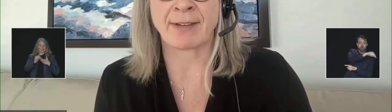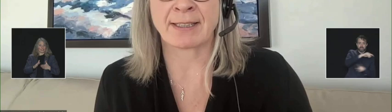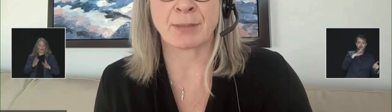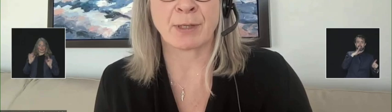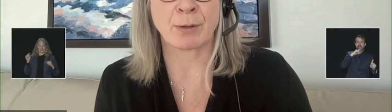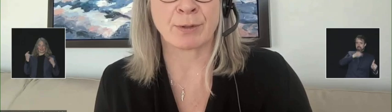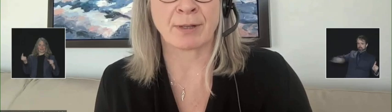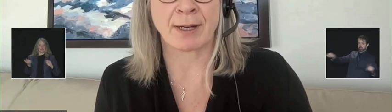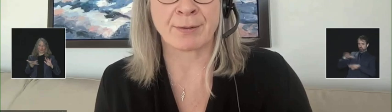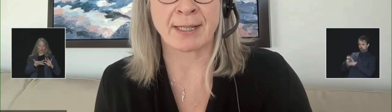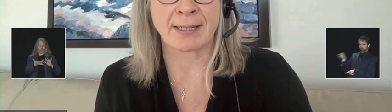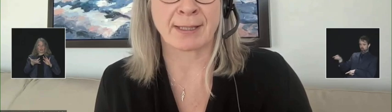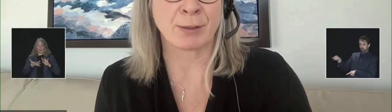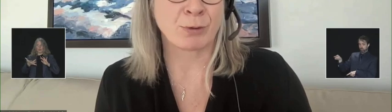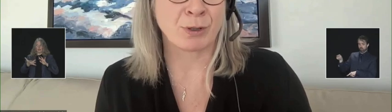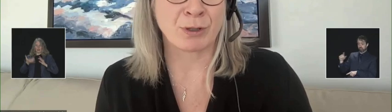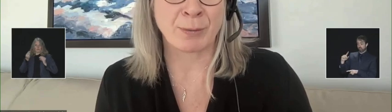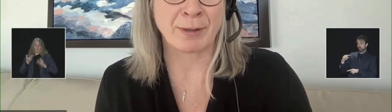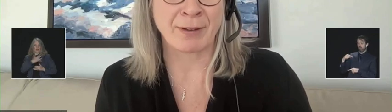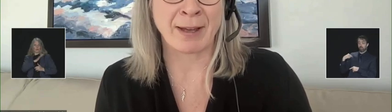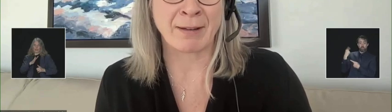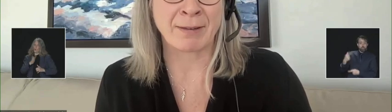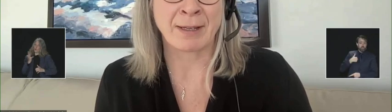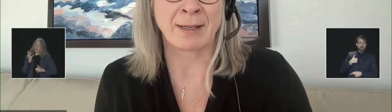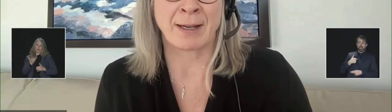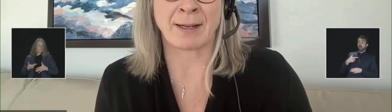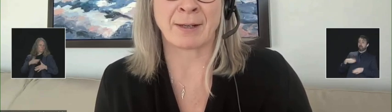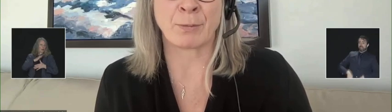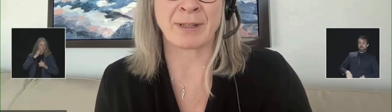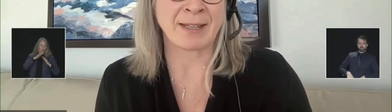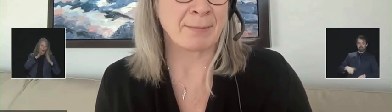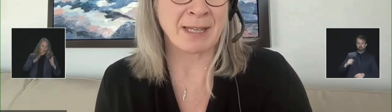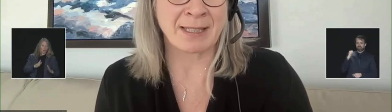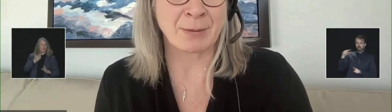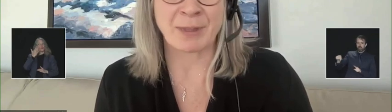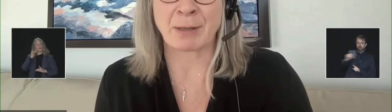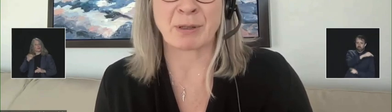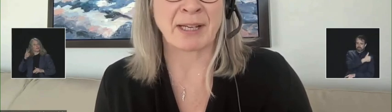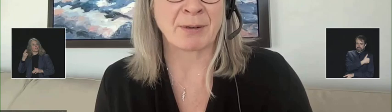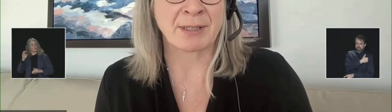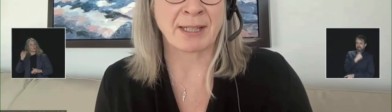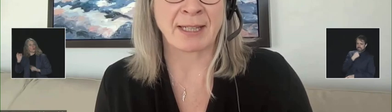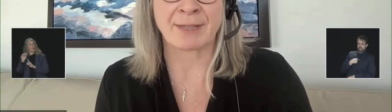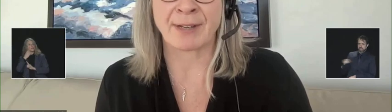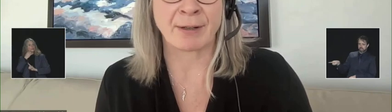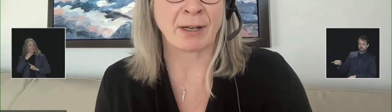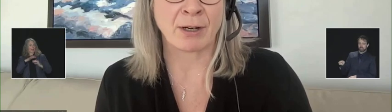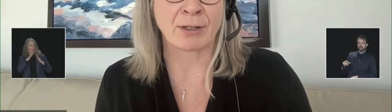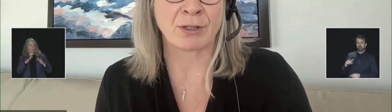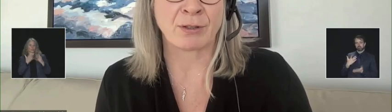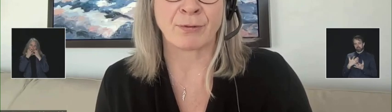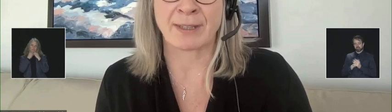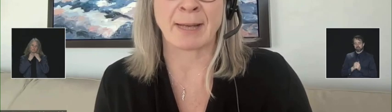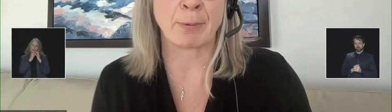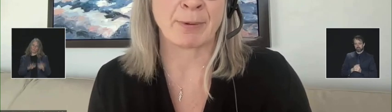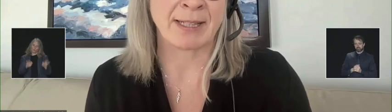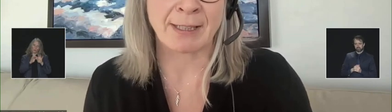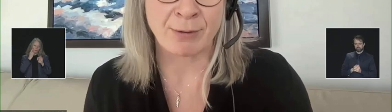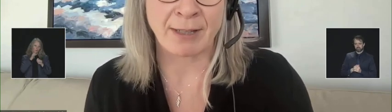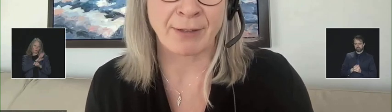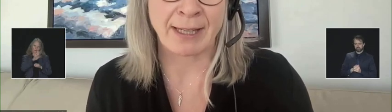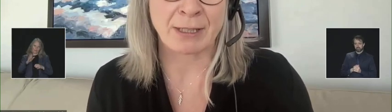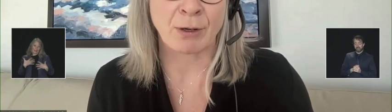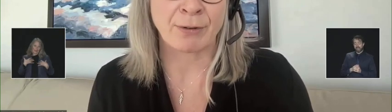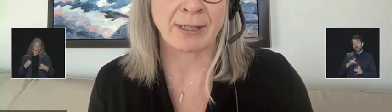And in fact, as we know, housing is a social determinant of health. What that means is without good housing, it's very hard to, for example,